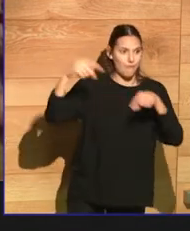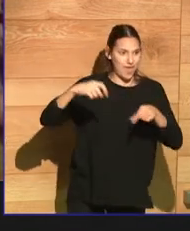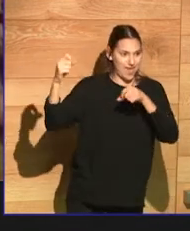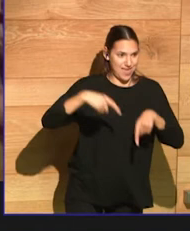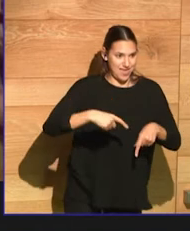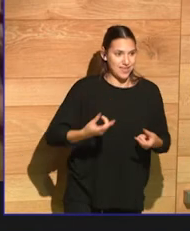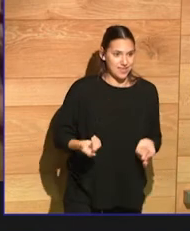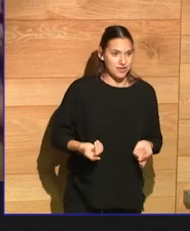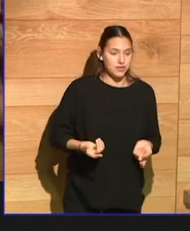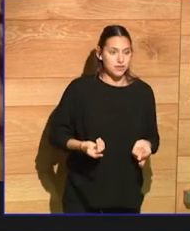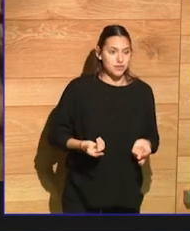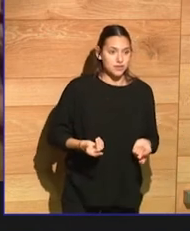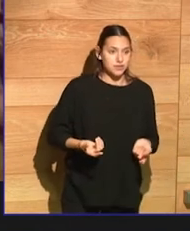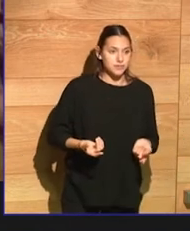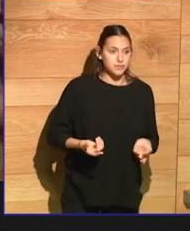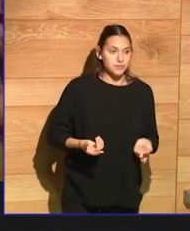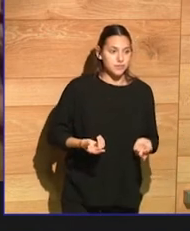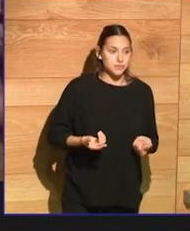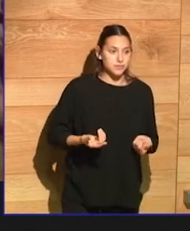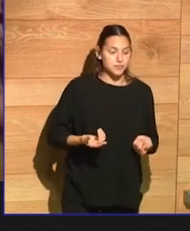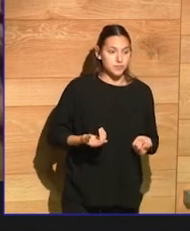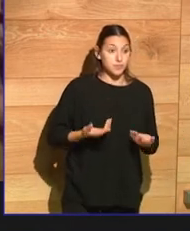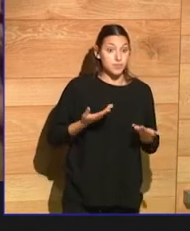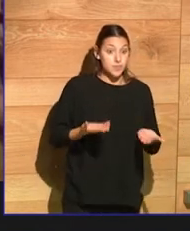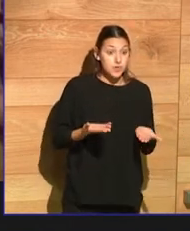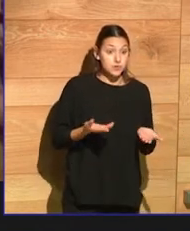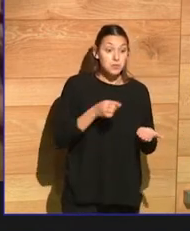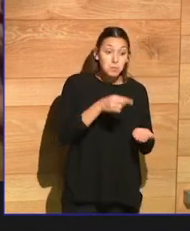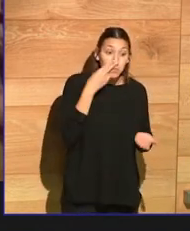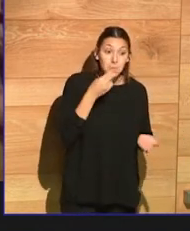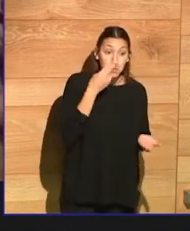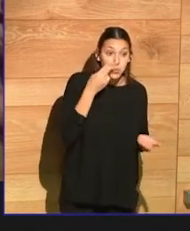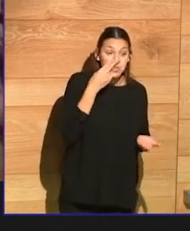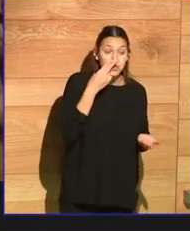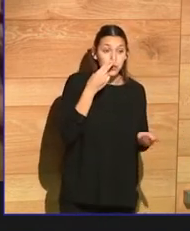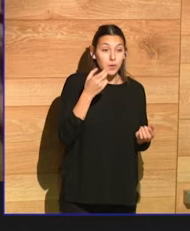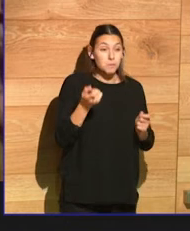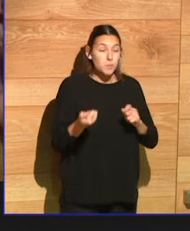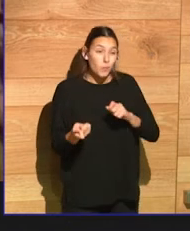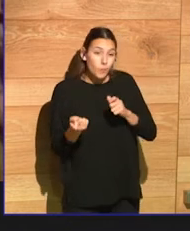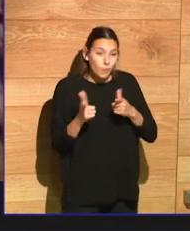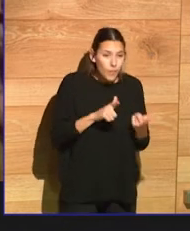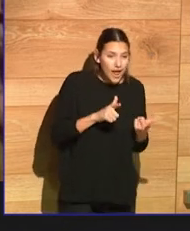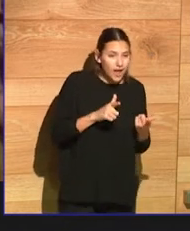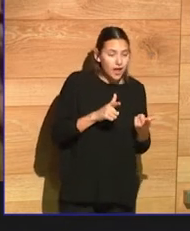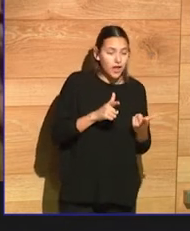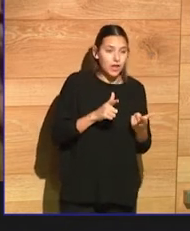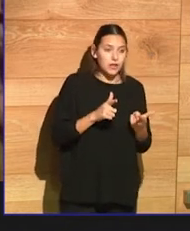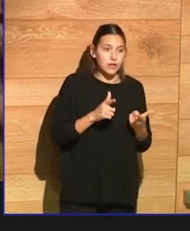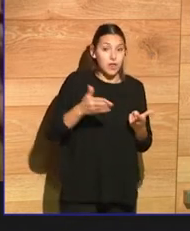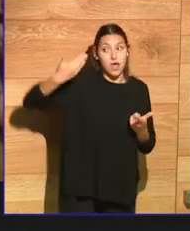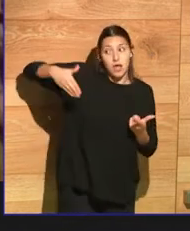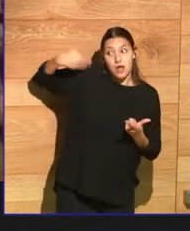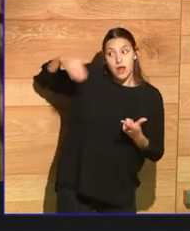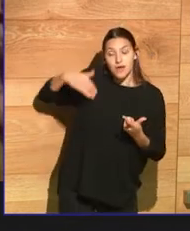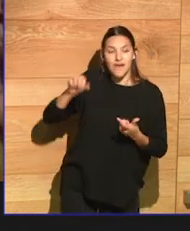very interesting and very similar to what I saw people going back to in the late 60s, early 70s, when